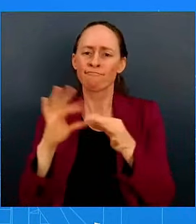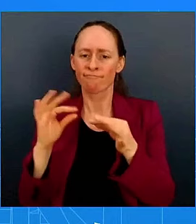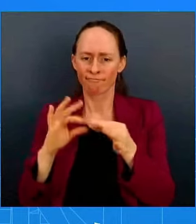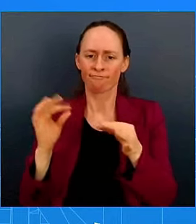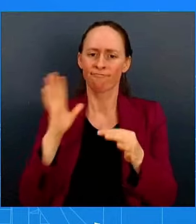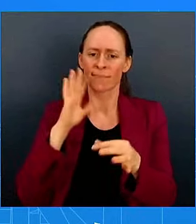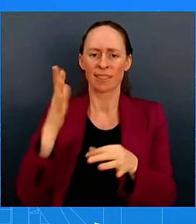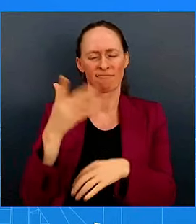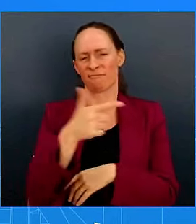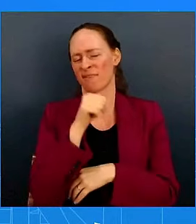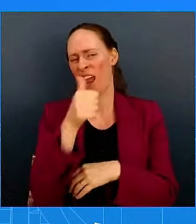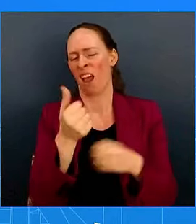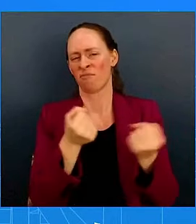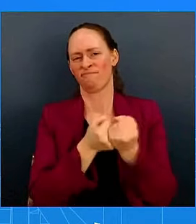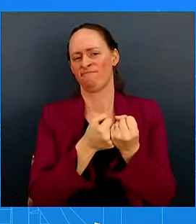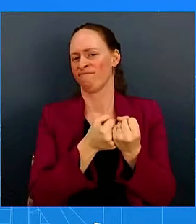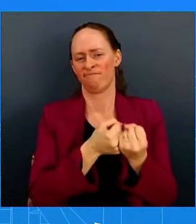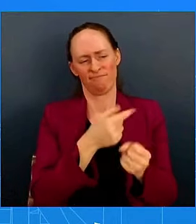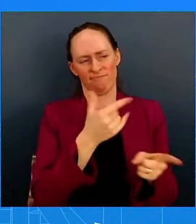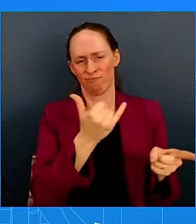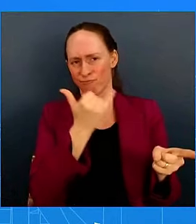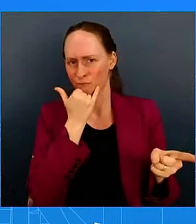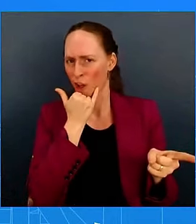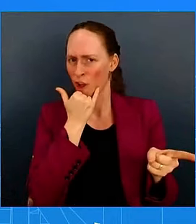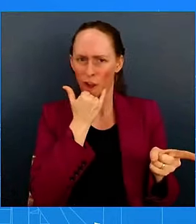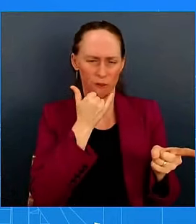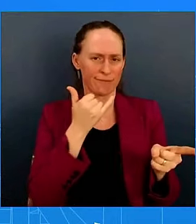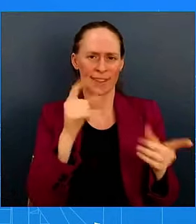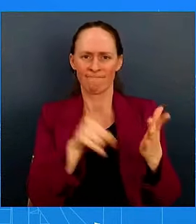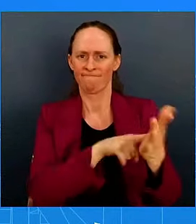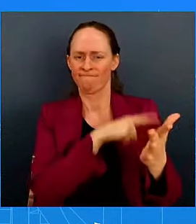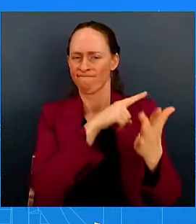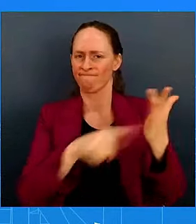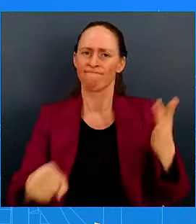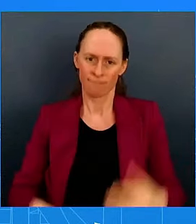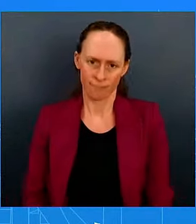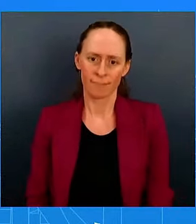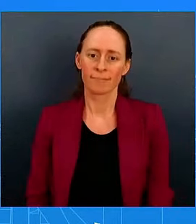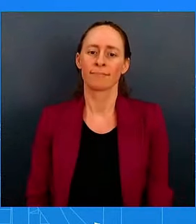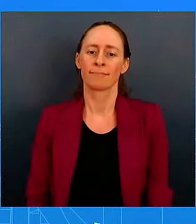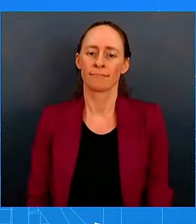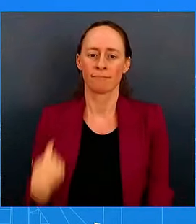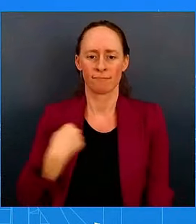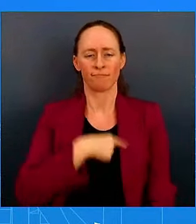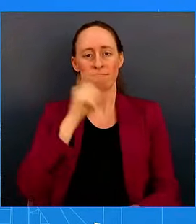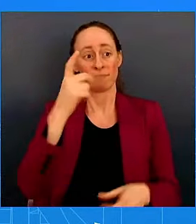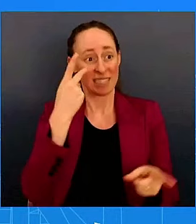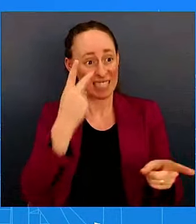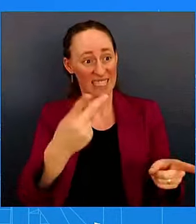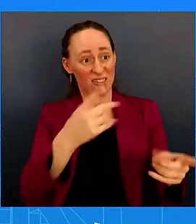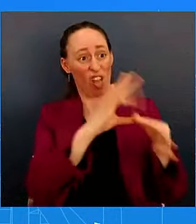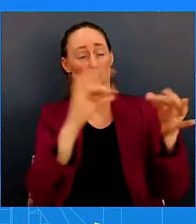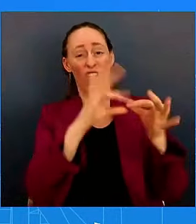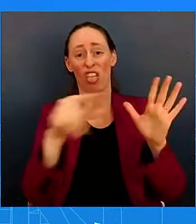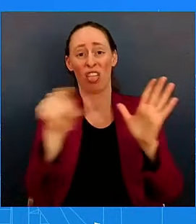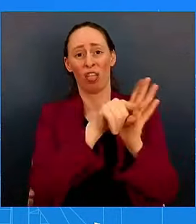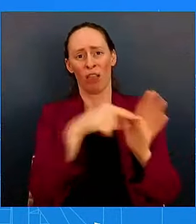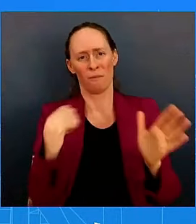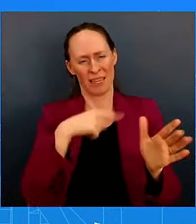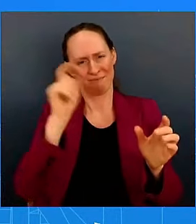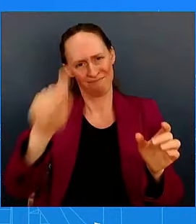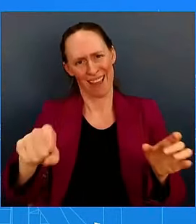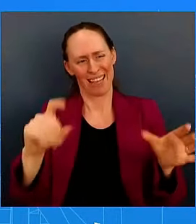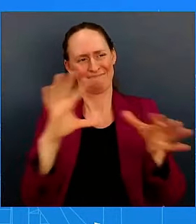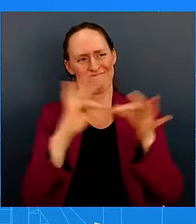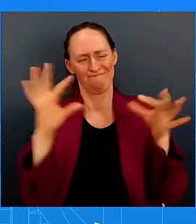forms of that type of hatred, we have to speak against it. And it was shameful. It was a shameful insults that we saw